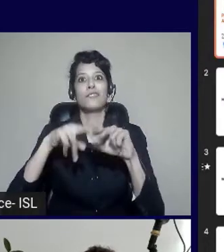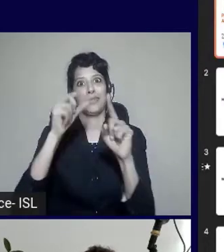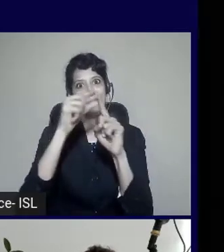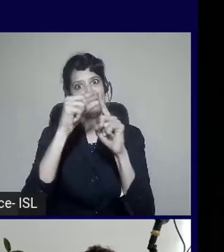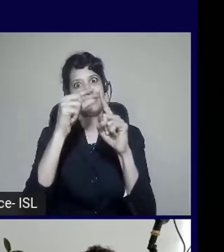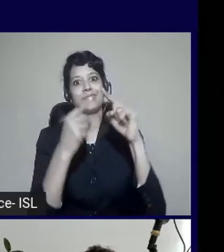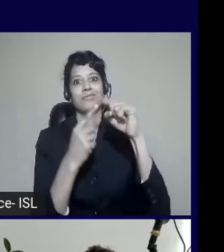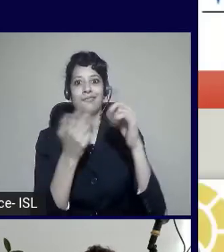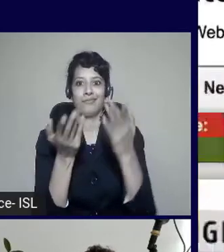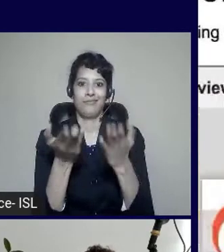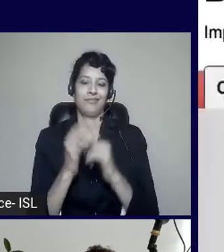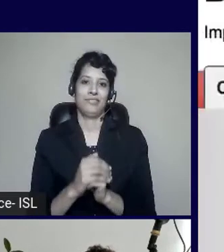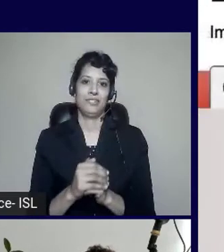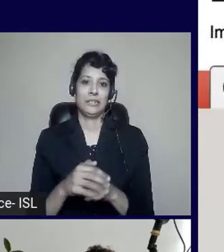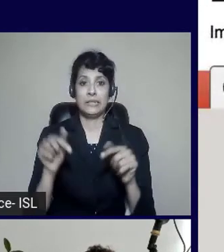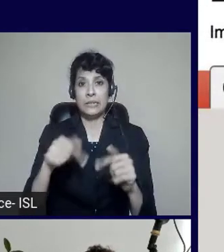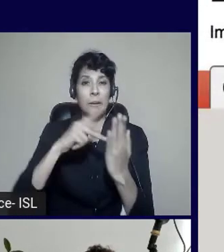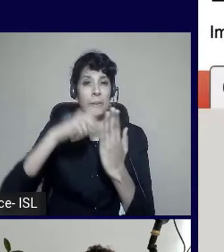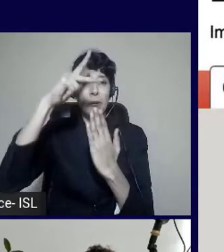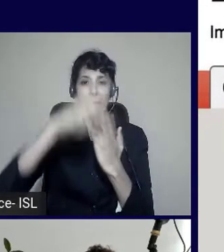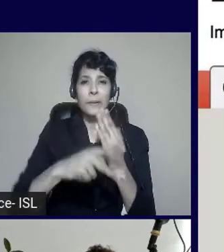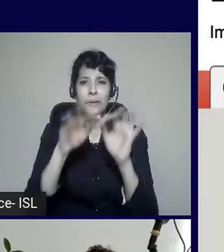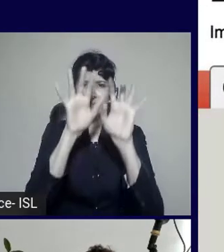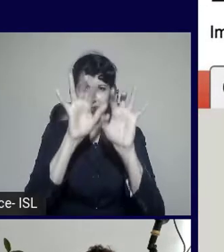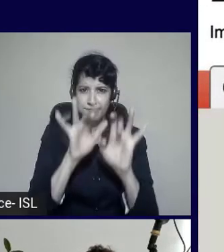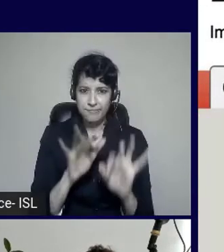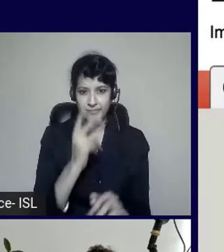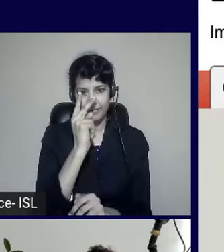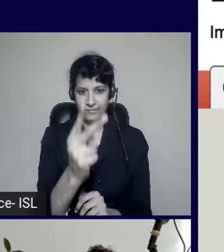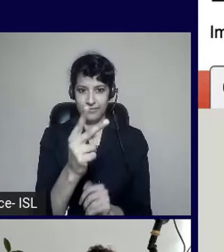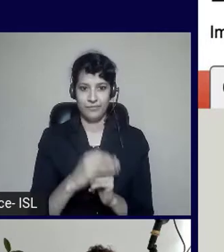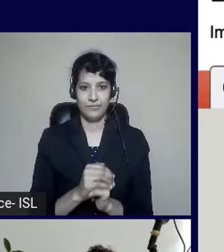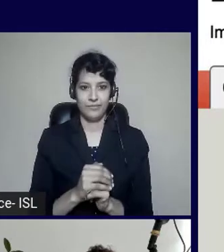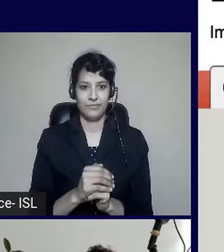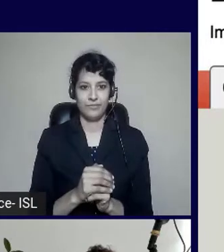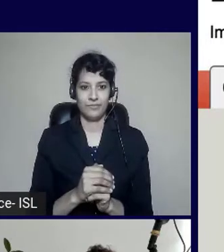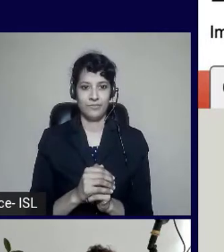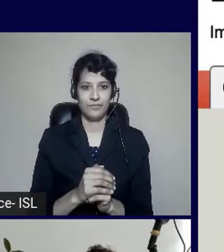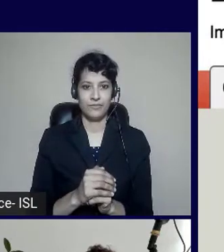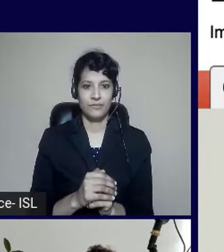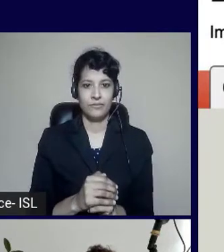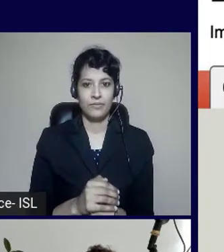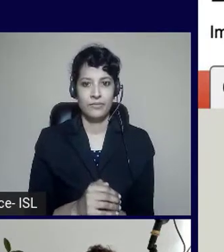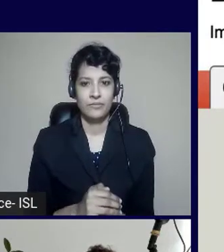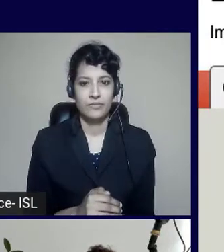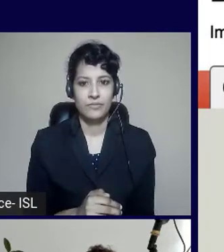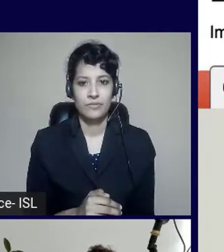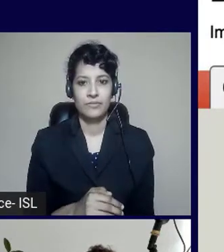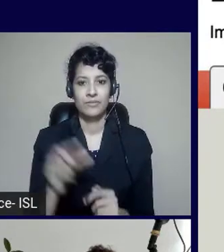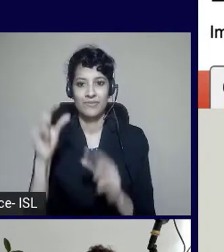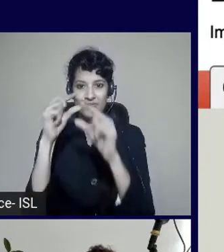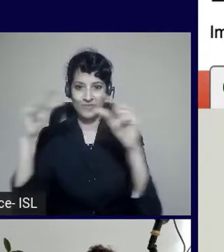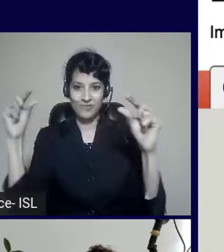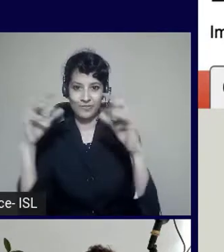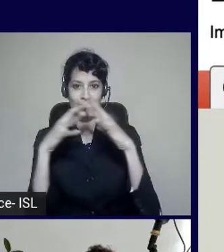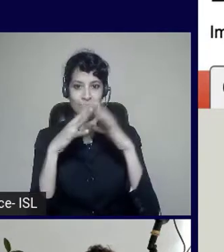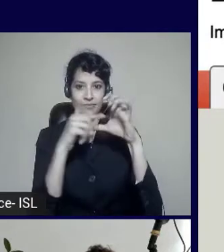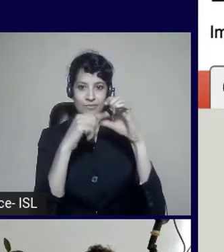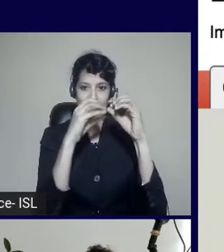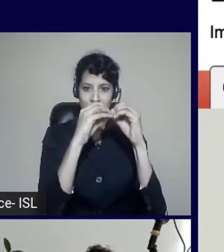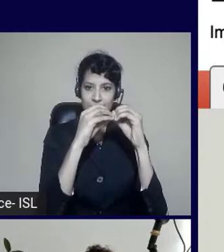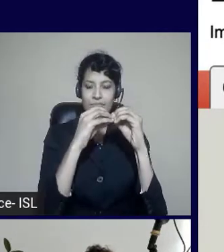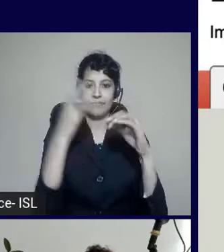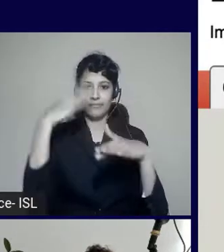features here. So first let's go to our website. So this is the W3.org. The Web Accessibility Initiatives demo.